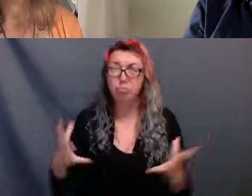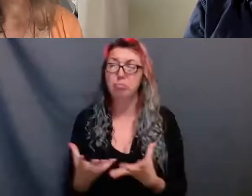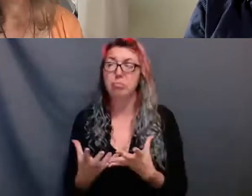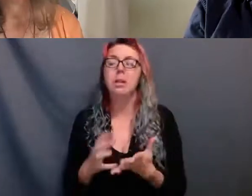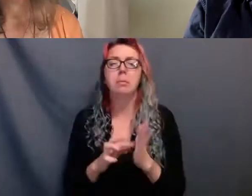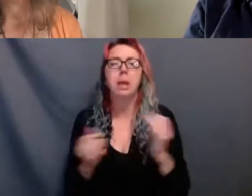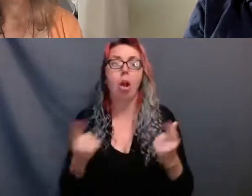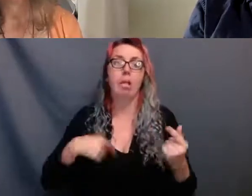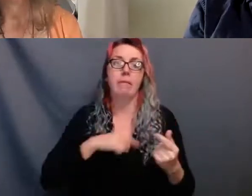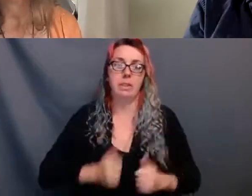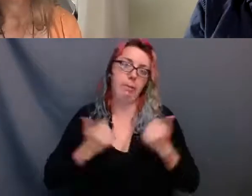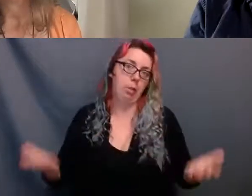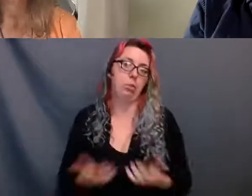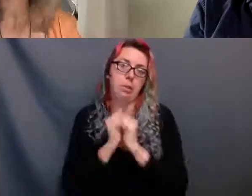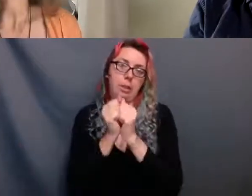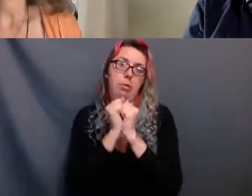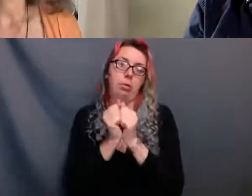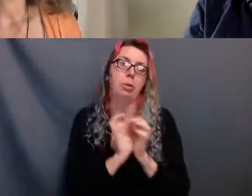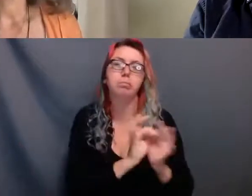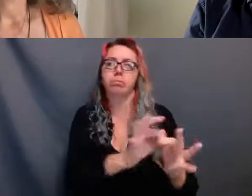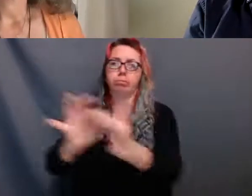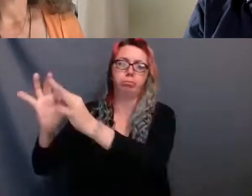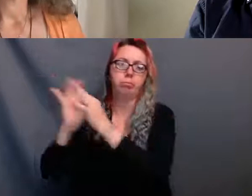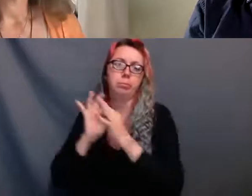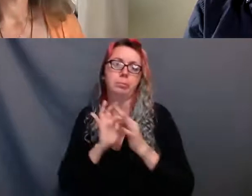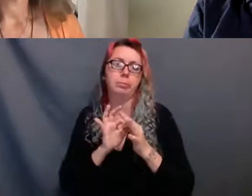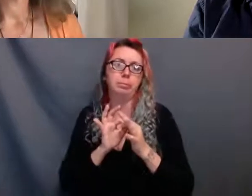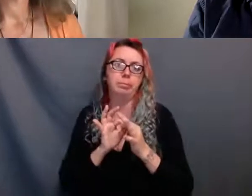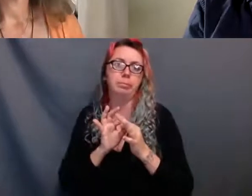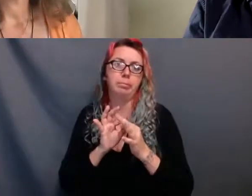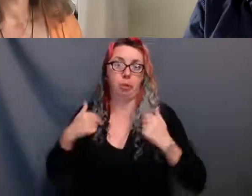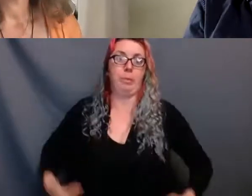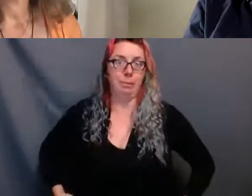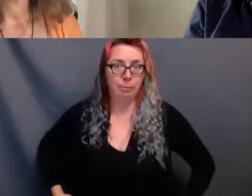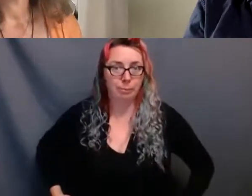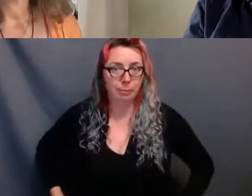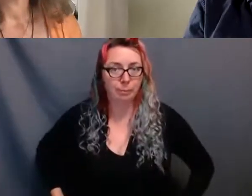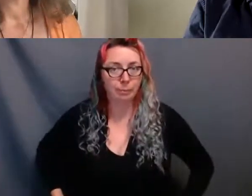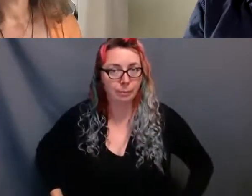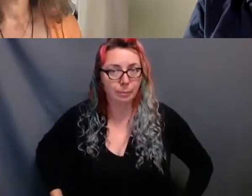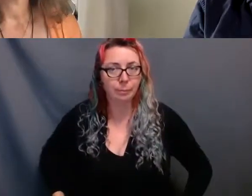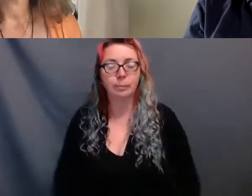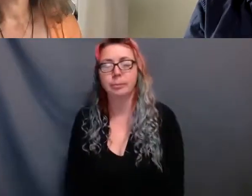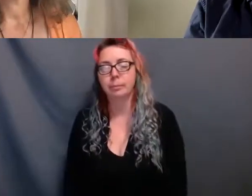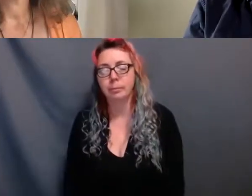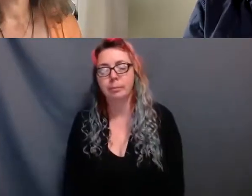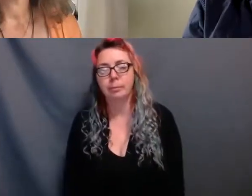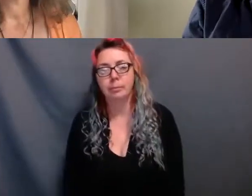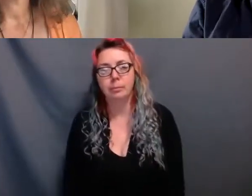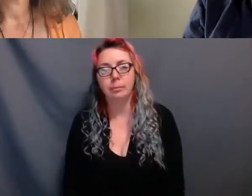units of this great collective consciousness we call humanity. Because although we are related in this way.